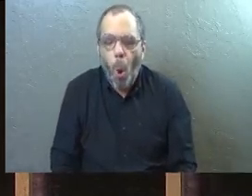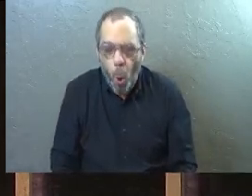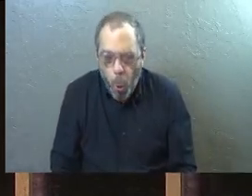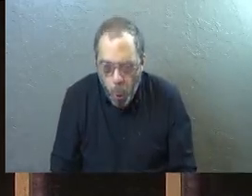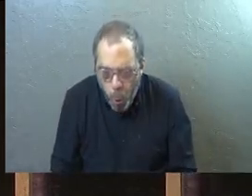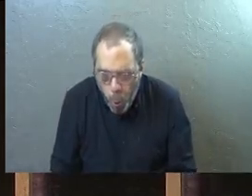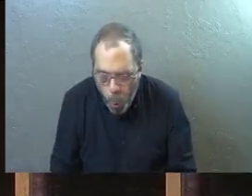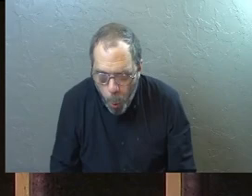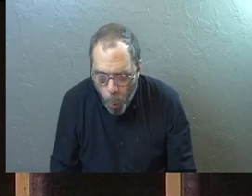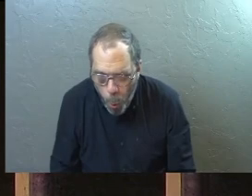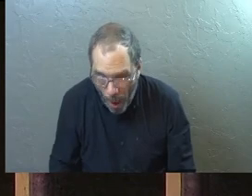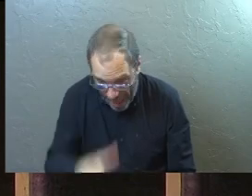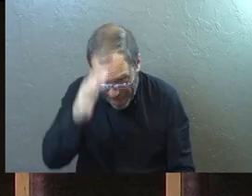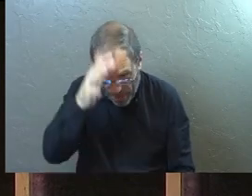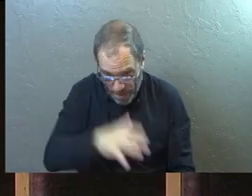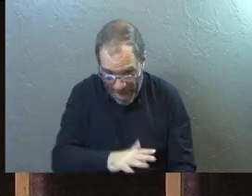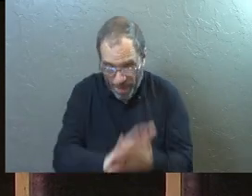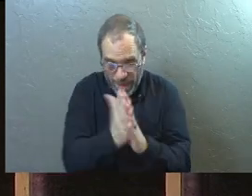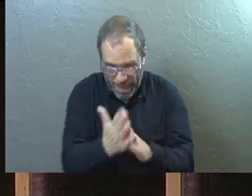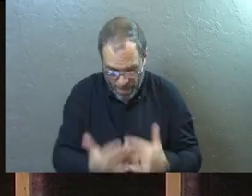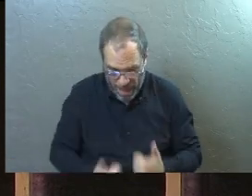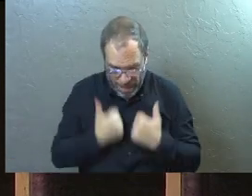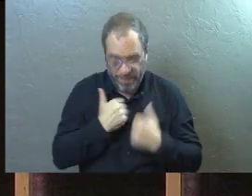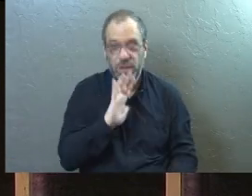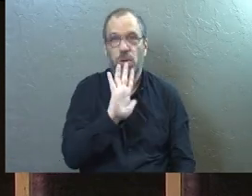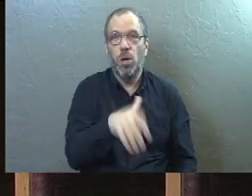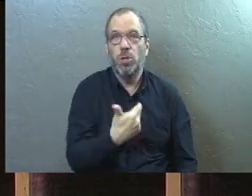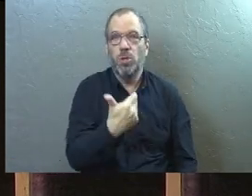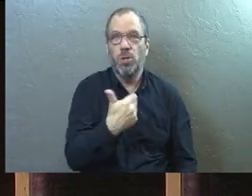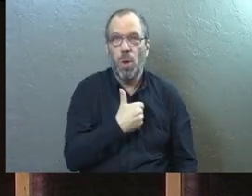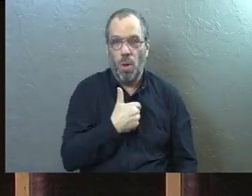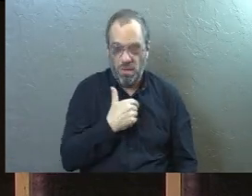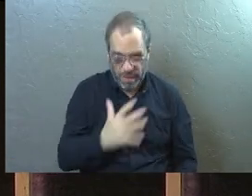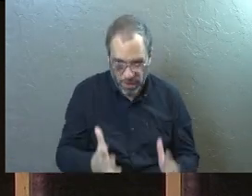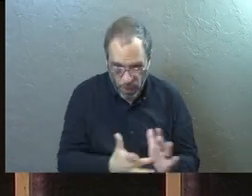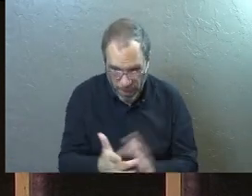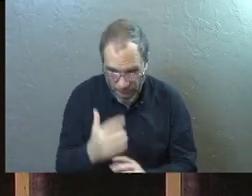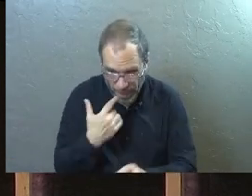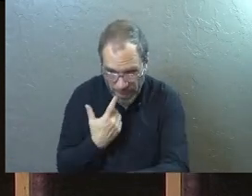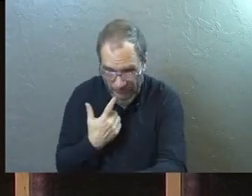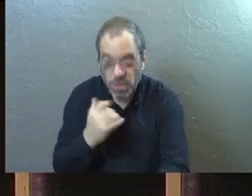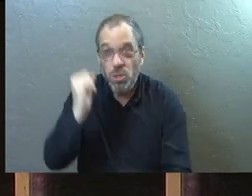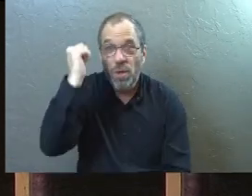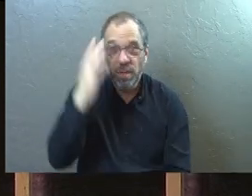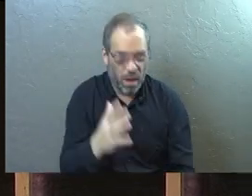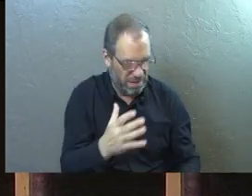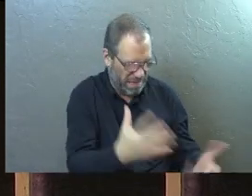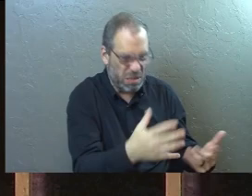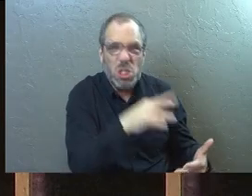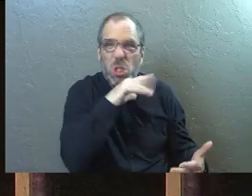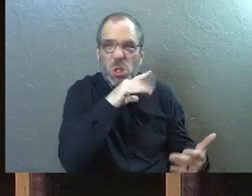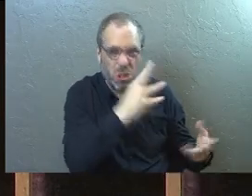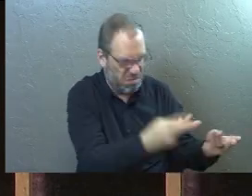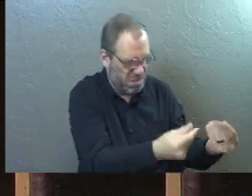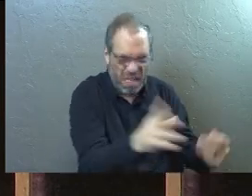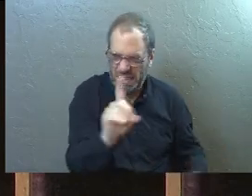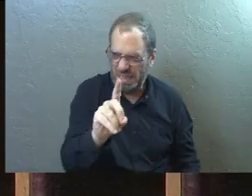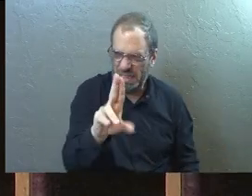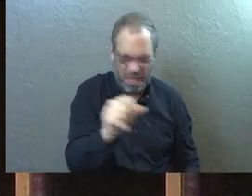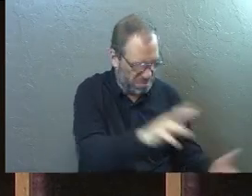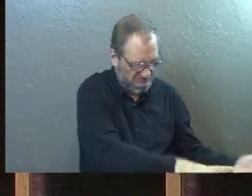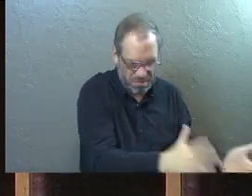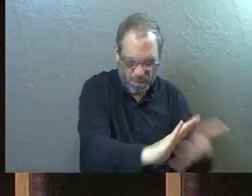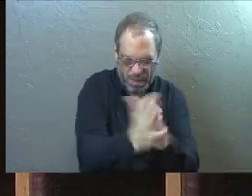into them and man became a living soul. Like that's what the scripture says. So if God can turn dust into